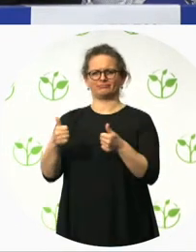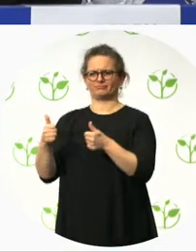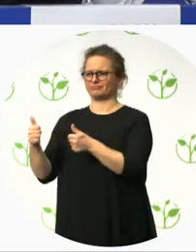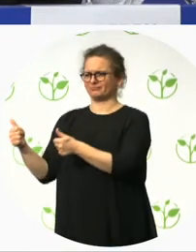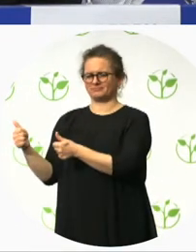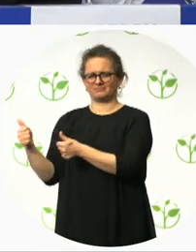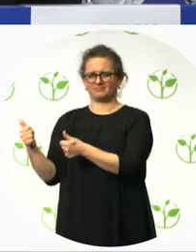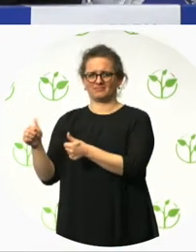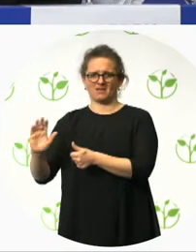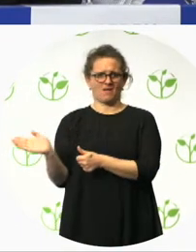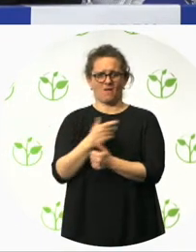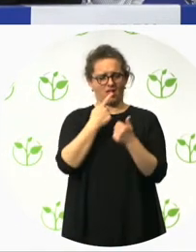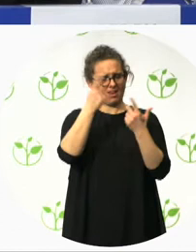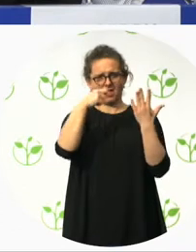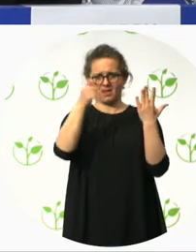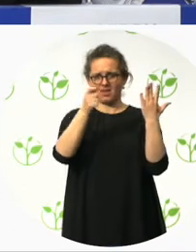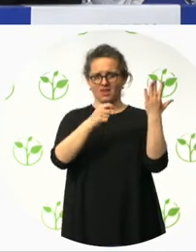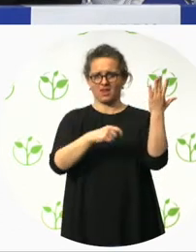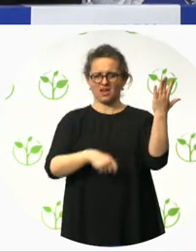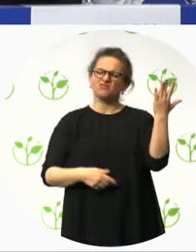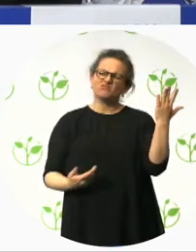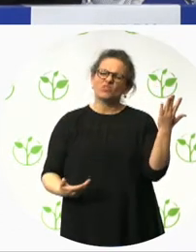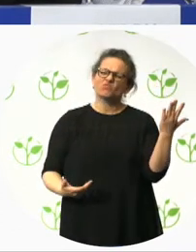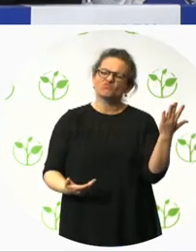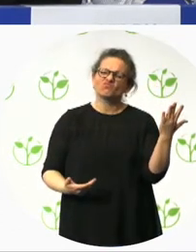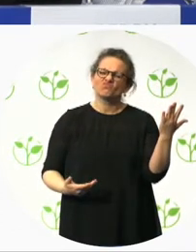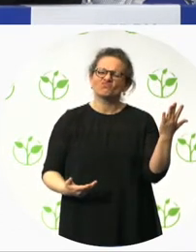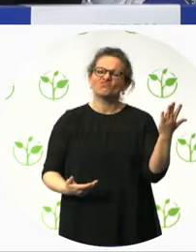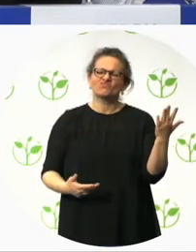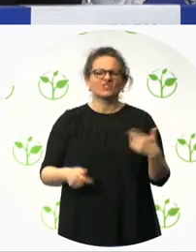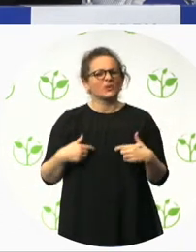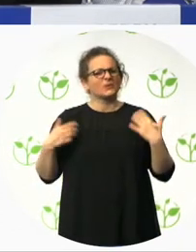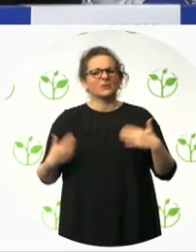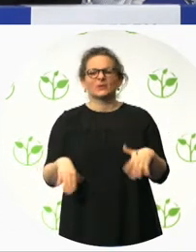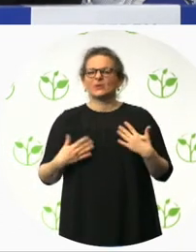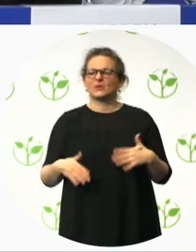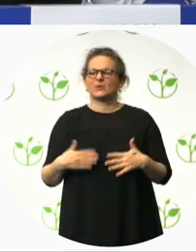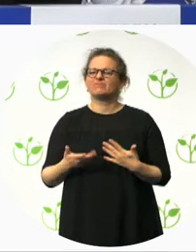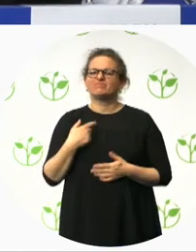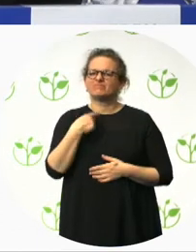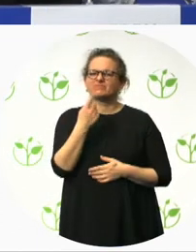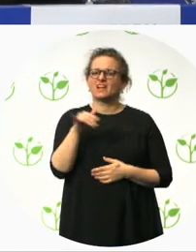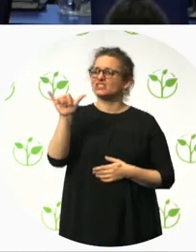Y for as long as I can remember. And, um, it's my home also. So, thank you very much.